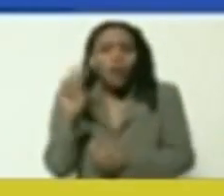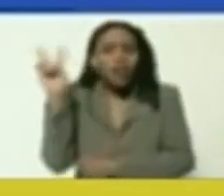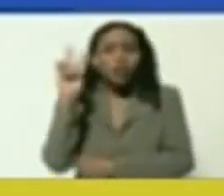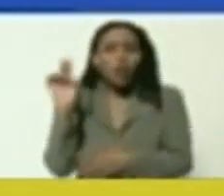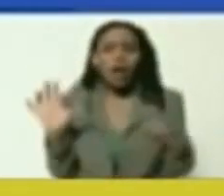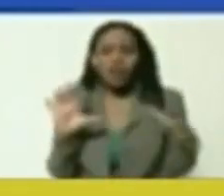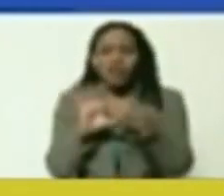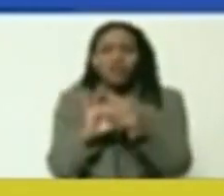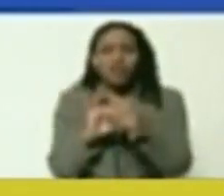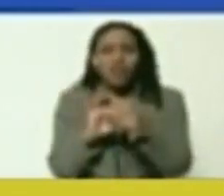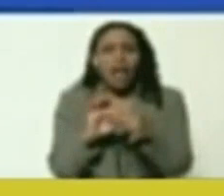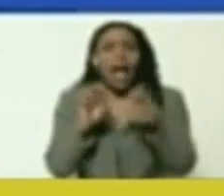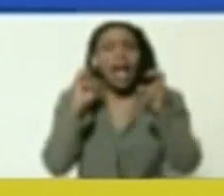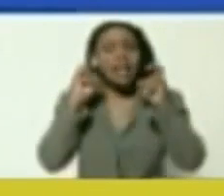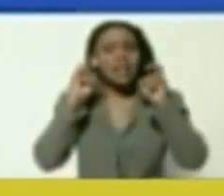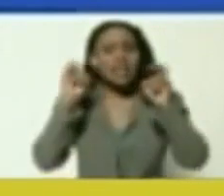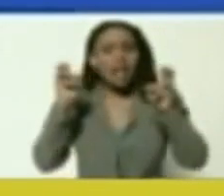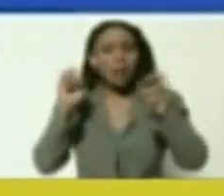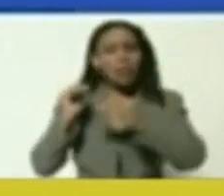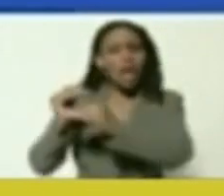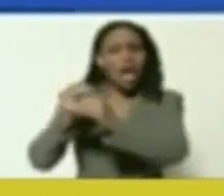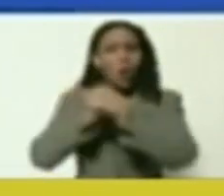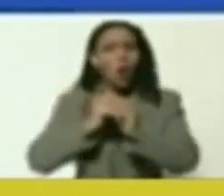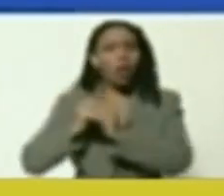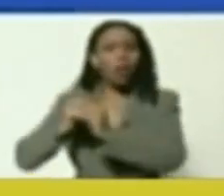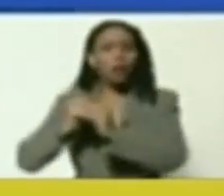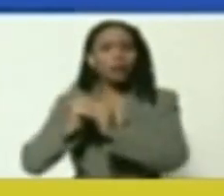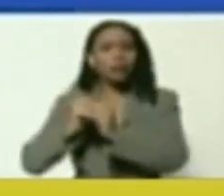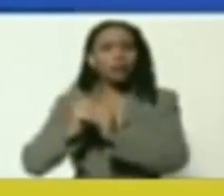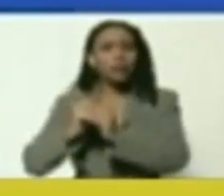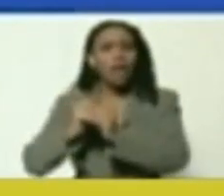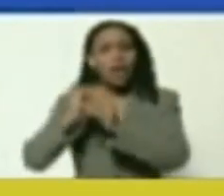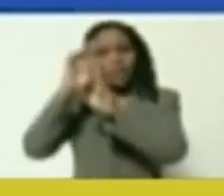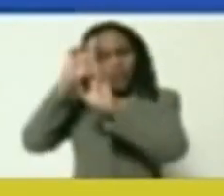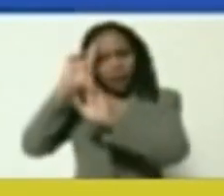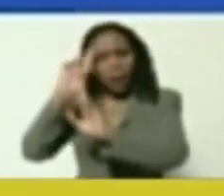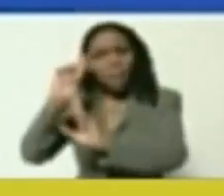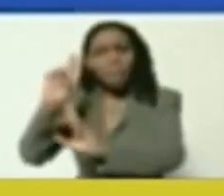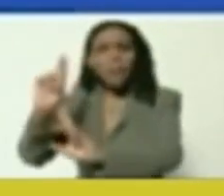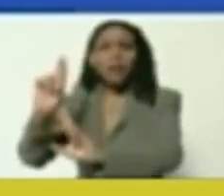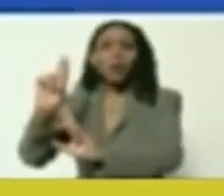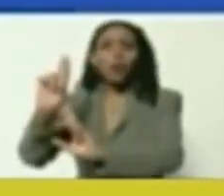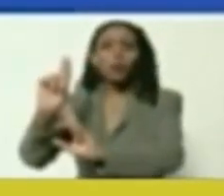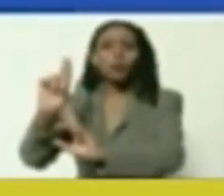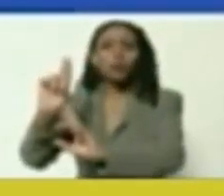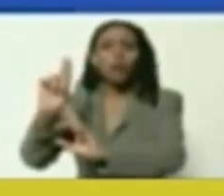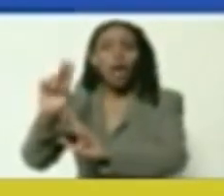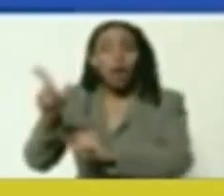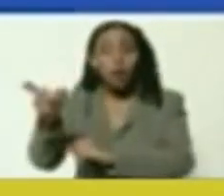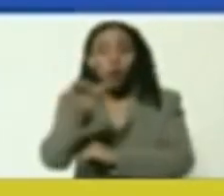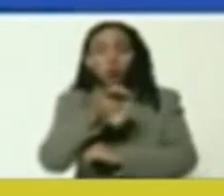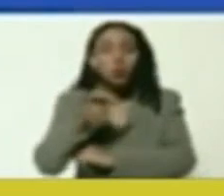small country like Venezuela, to talk about equality, to talk about respect,